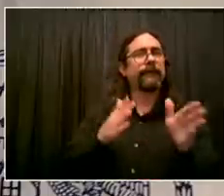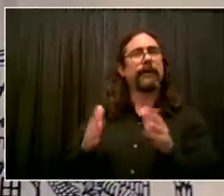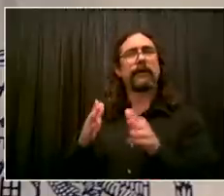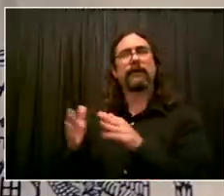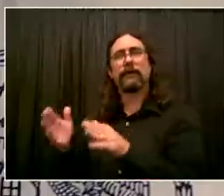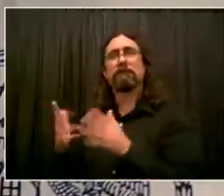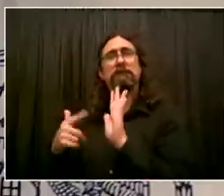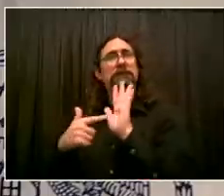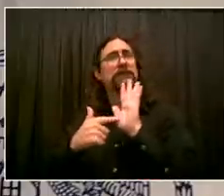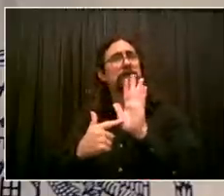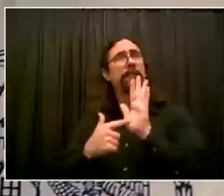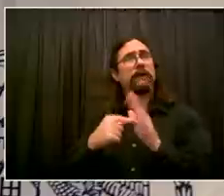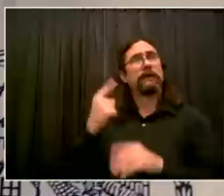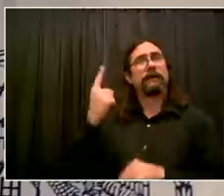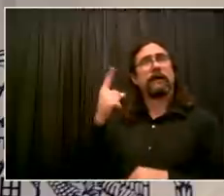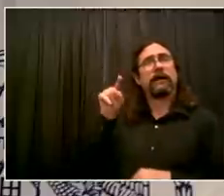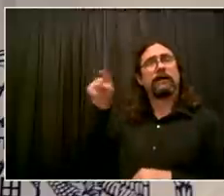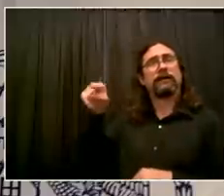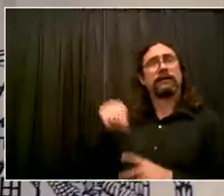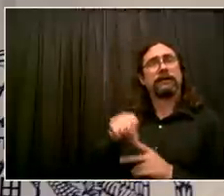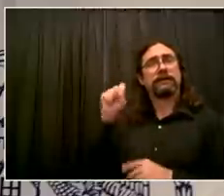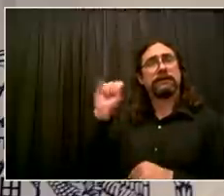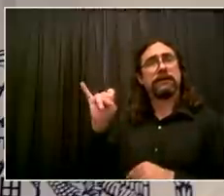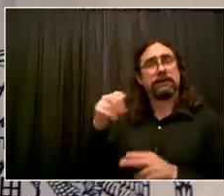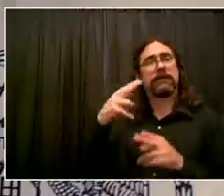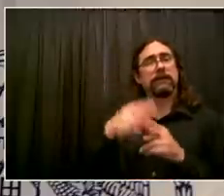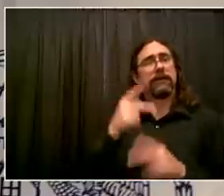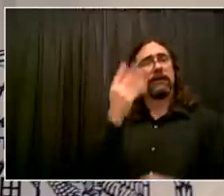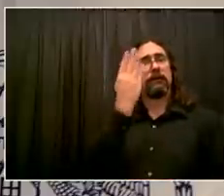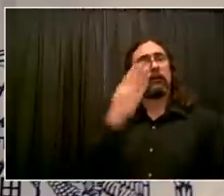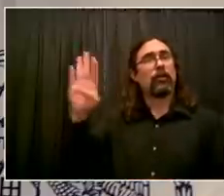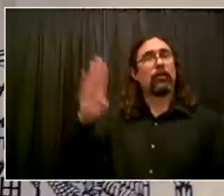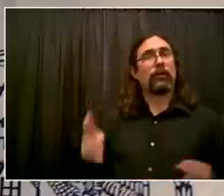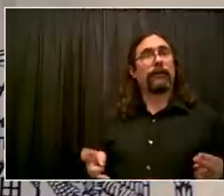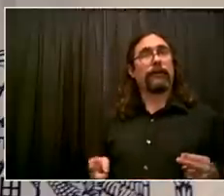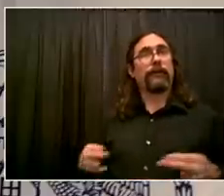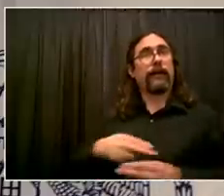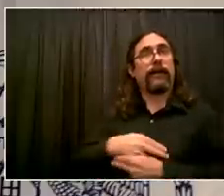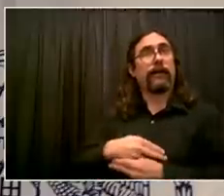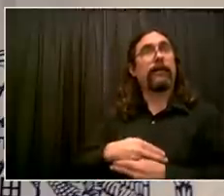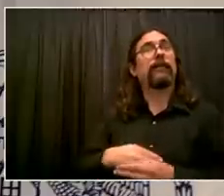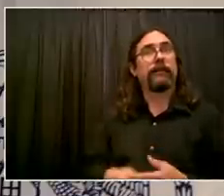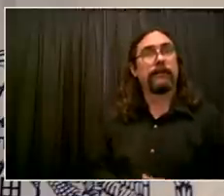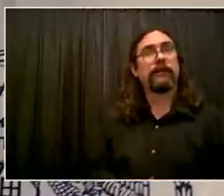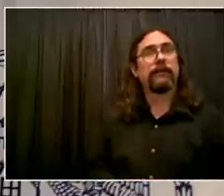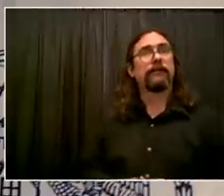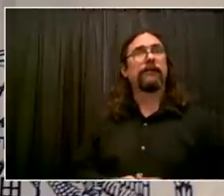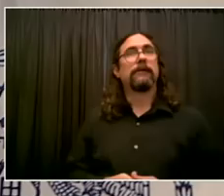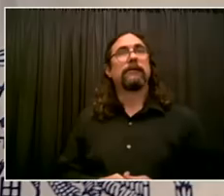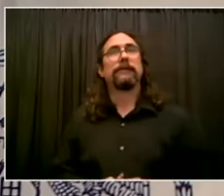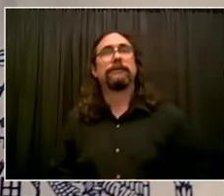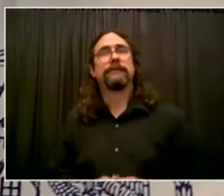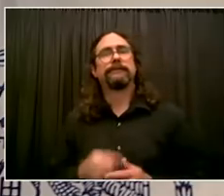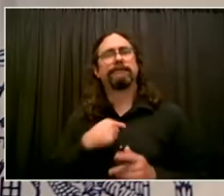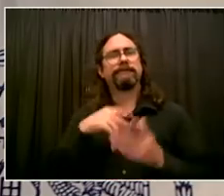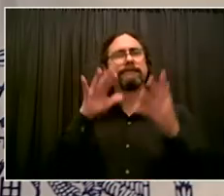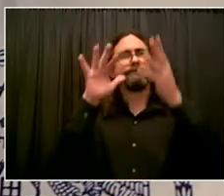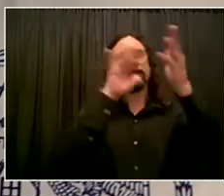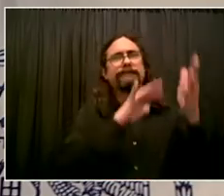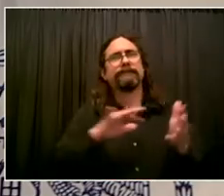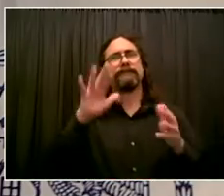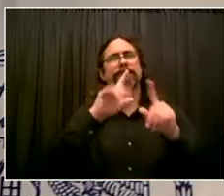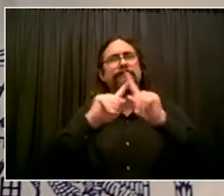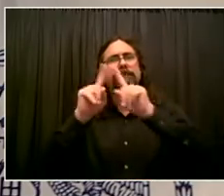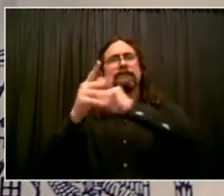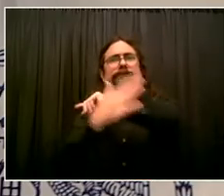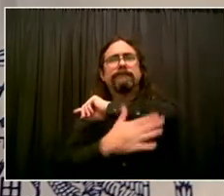legendarily have done great work on this issue, Denmark as well, Copenhagen. So really powerful ideas that are going to be implemented,